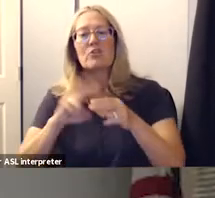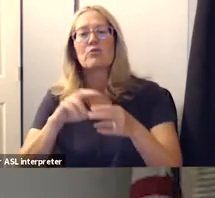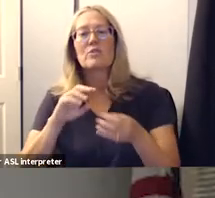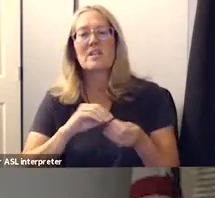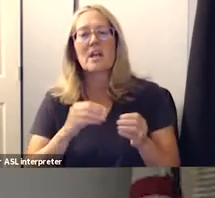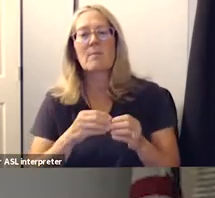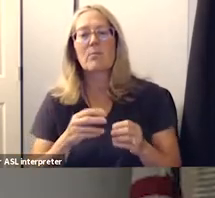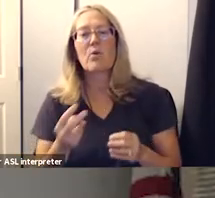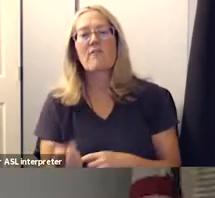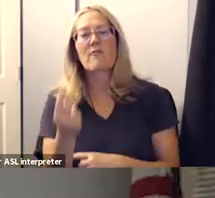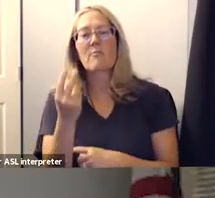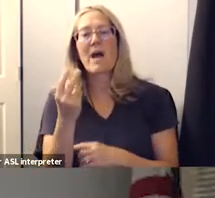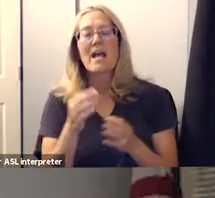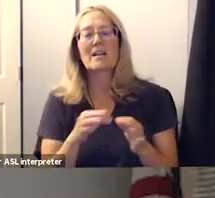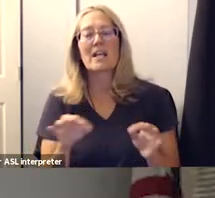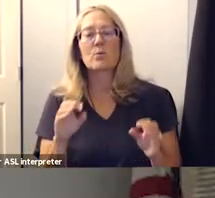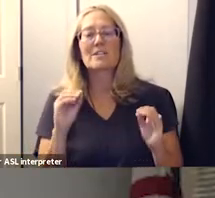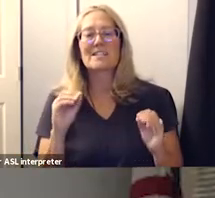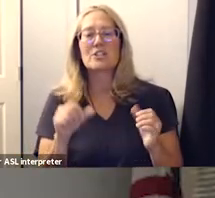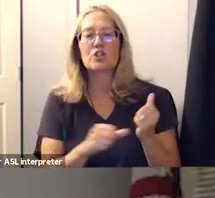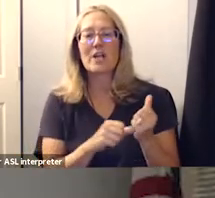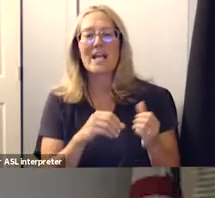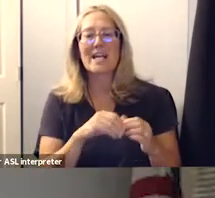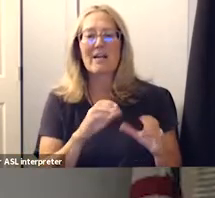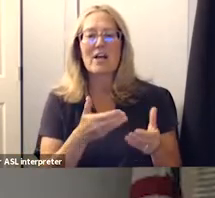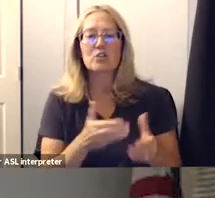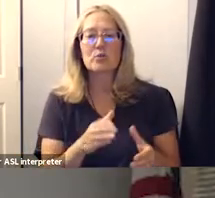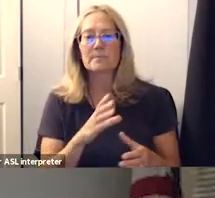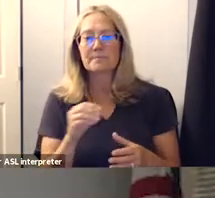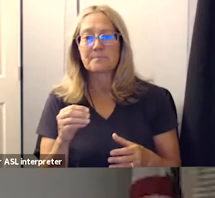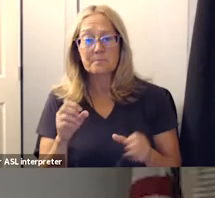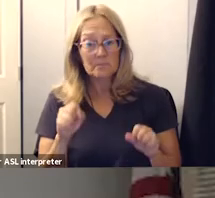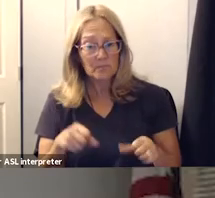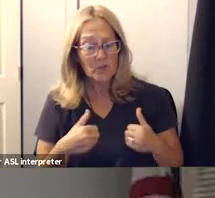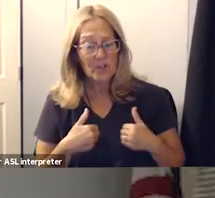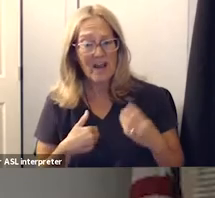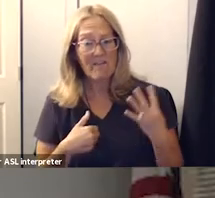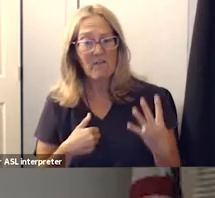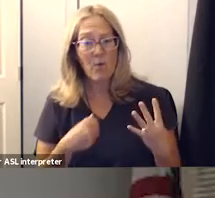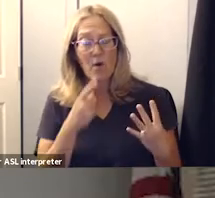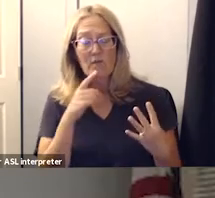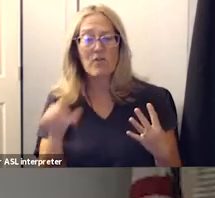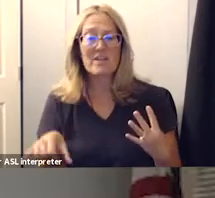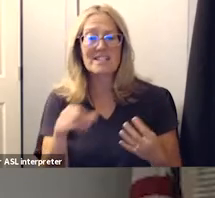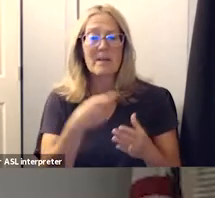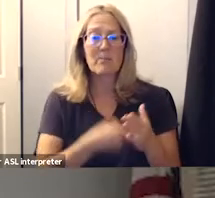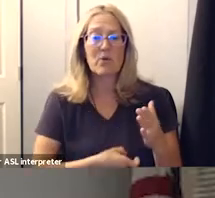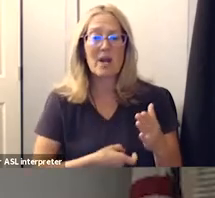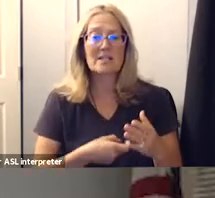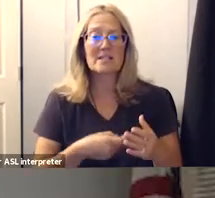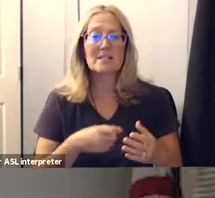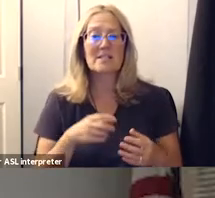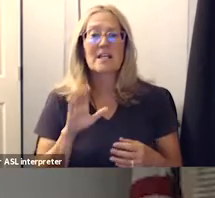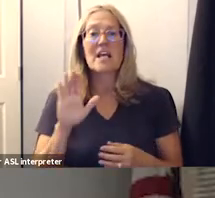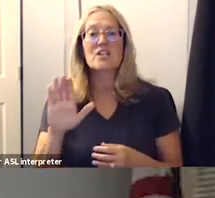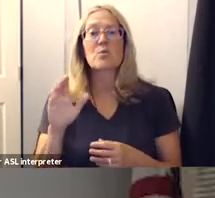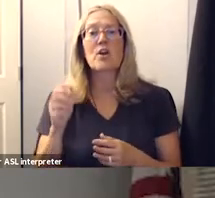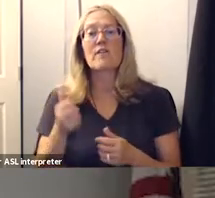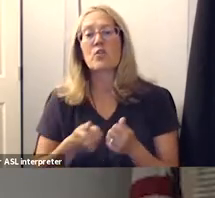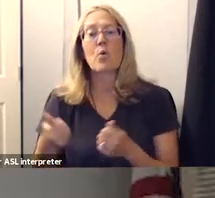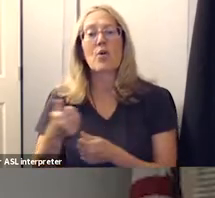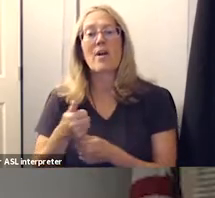bilingual teachers aids in the classrooms you can have four of them for the same cost as one of your administration positions